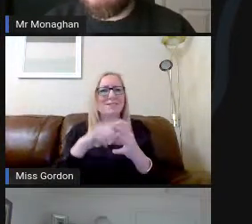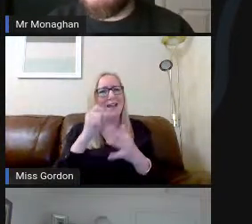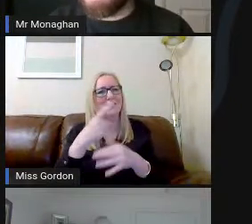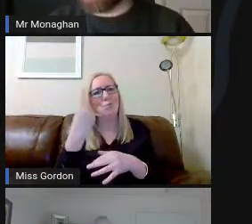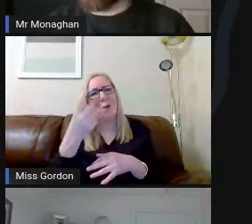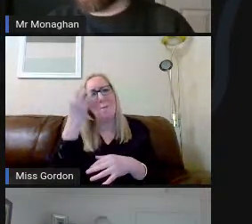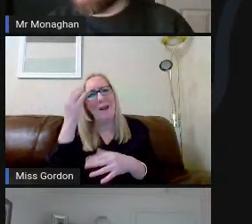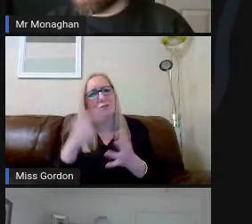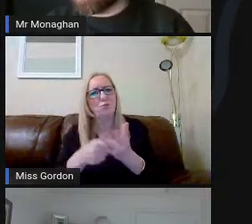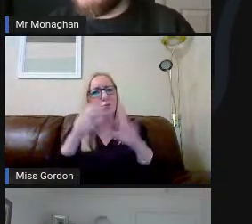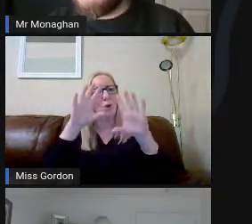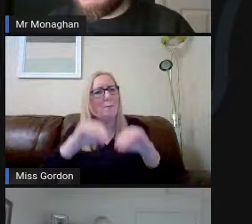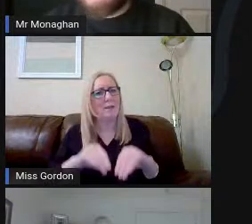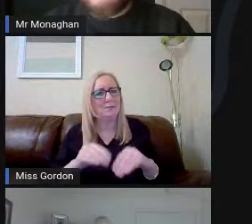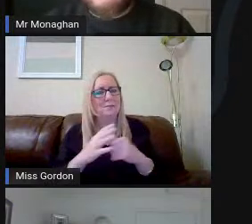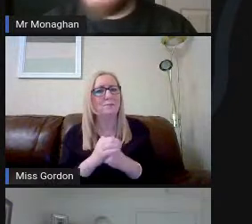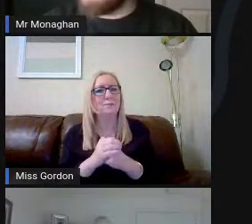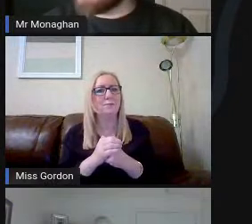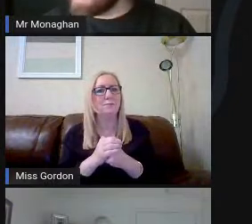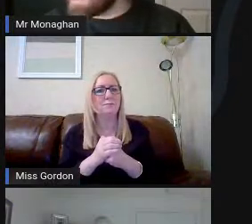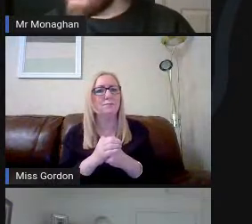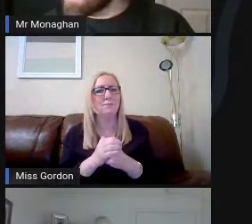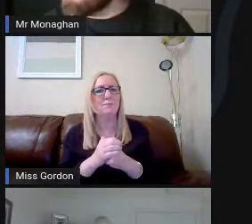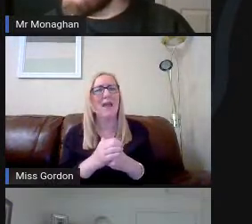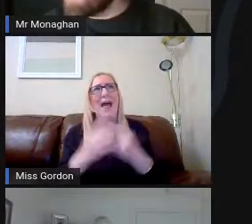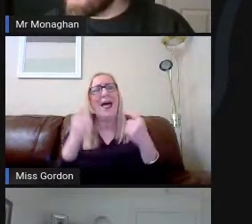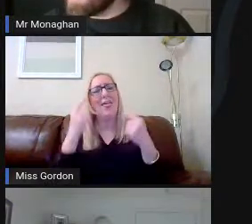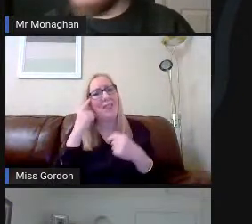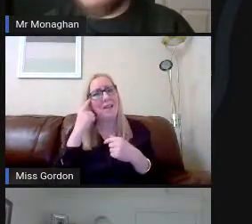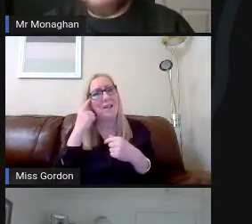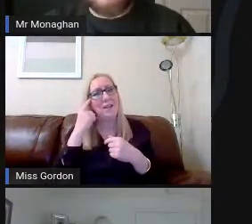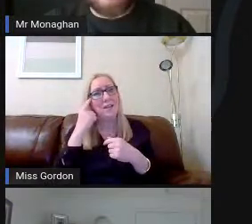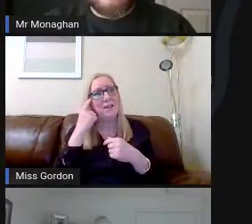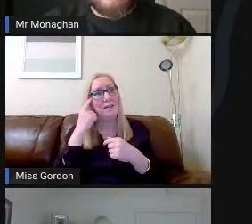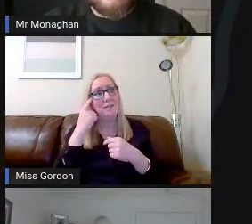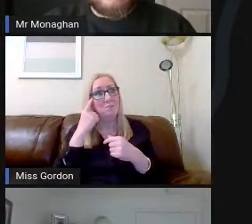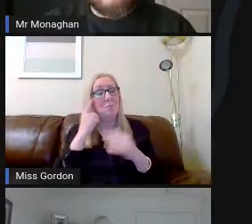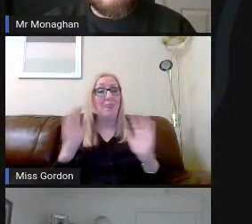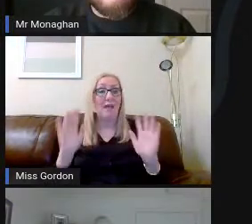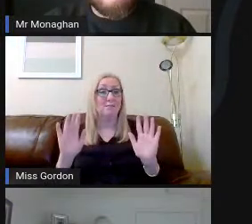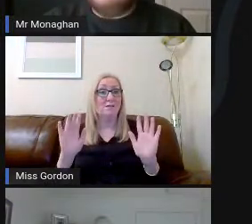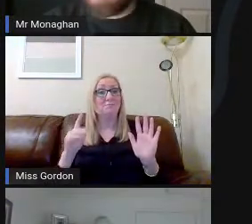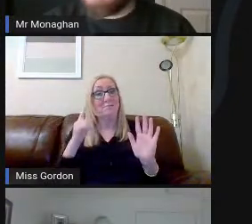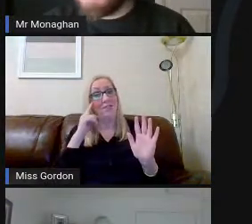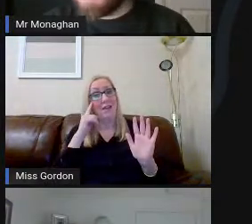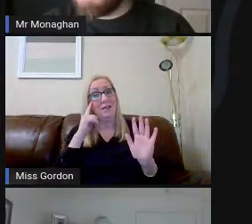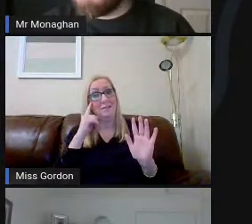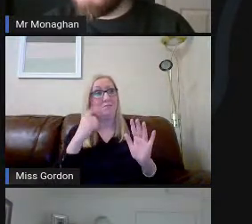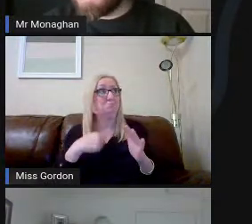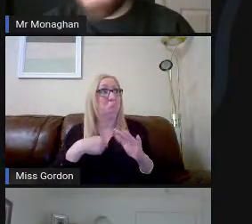complete. Okay. And I think that is pretty much me.